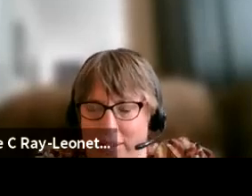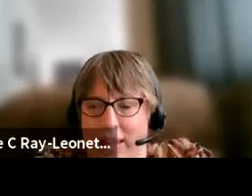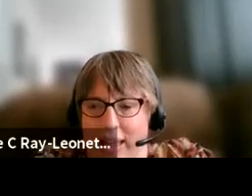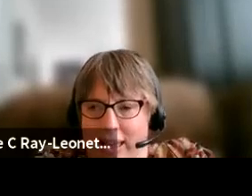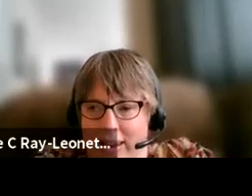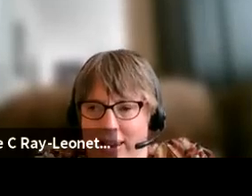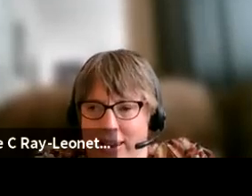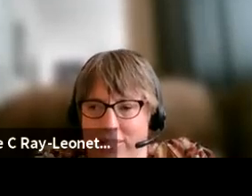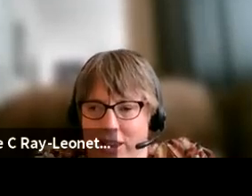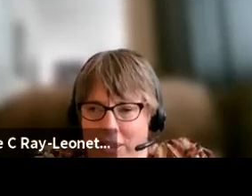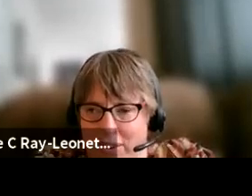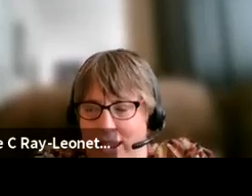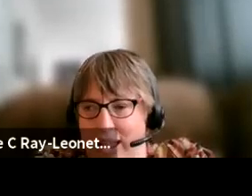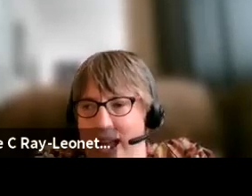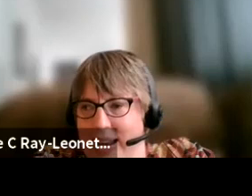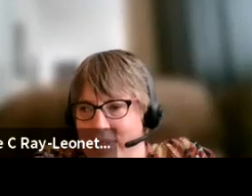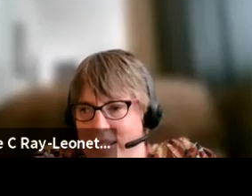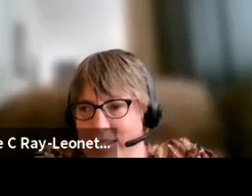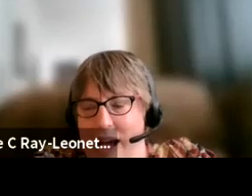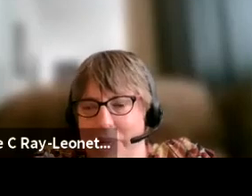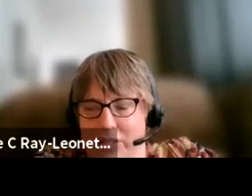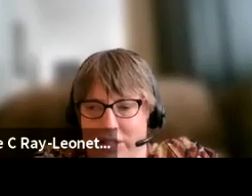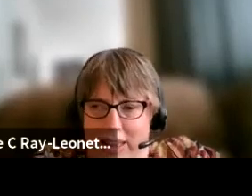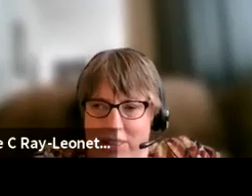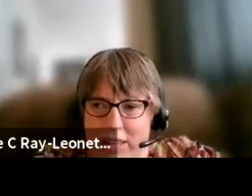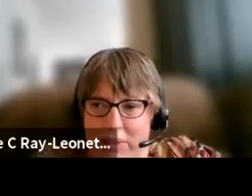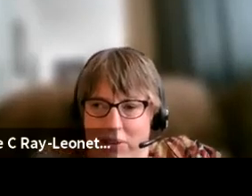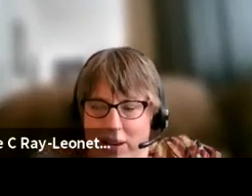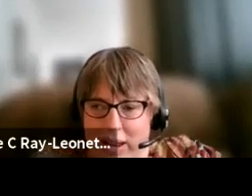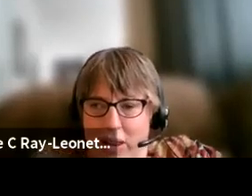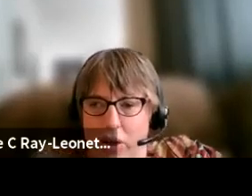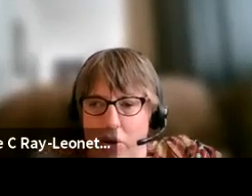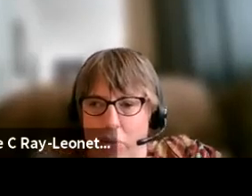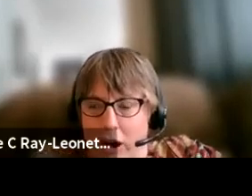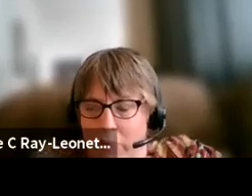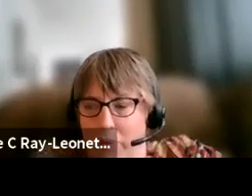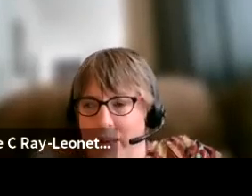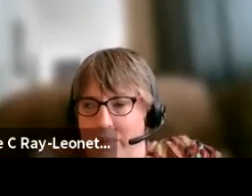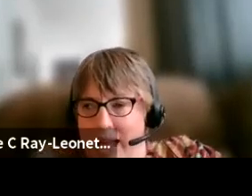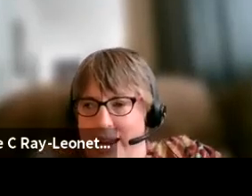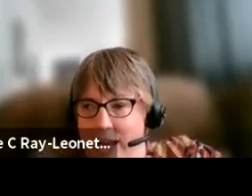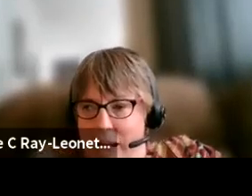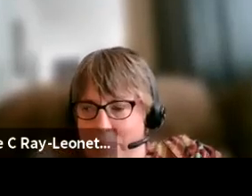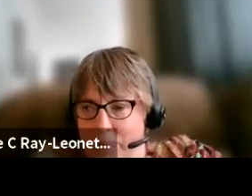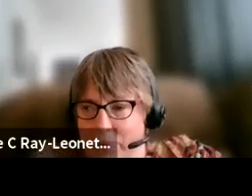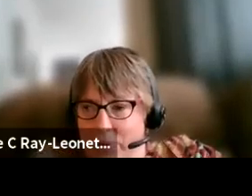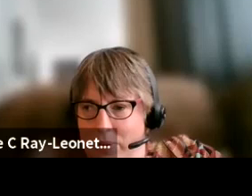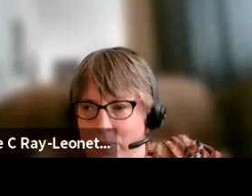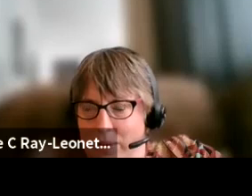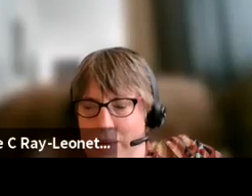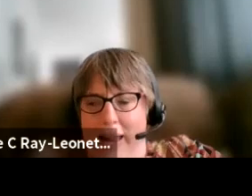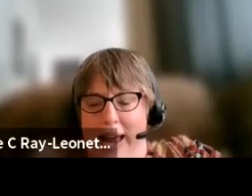people in the community and give us the option to live in the community, where will we end up?